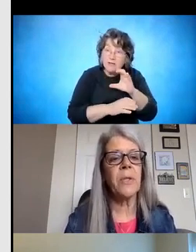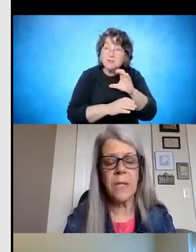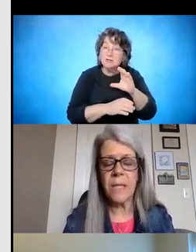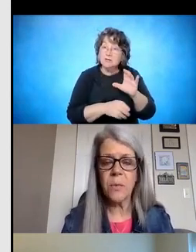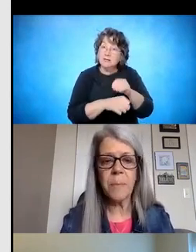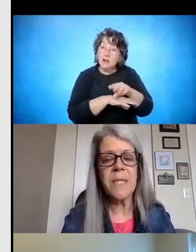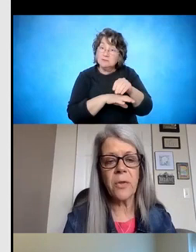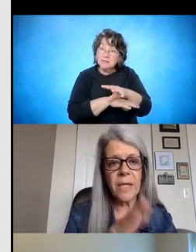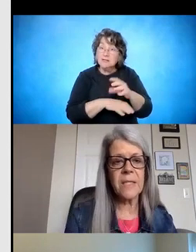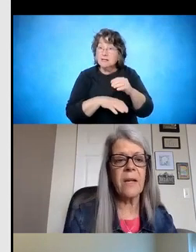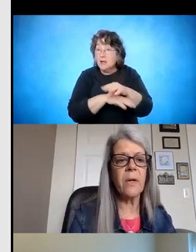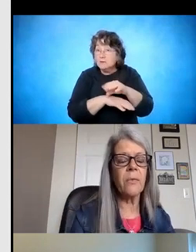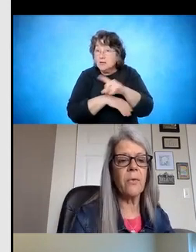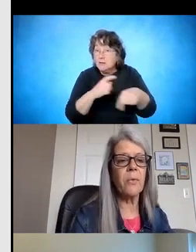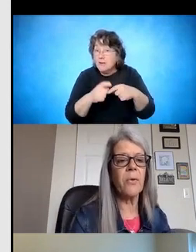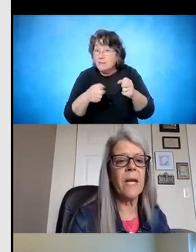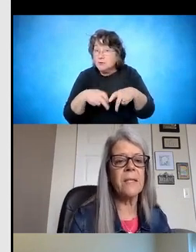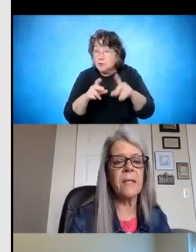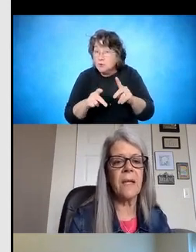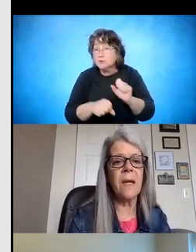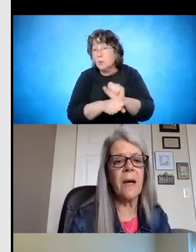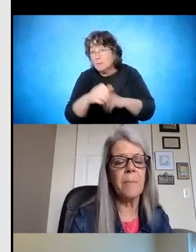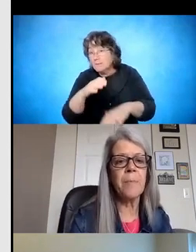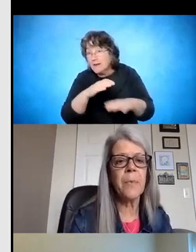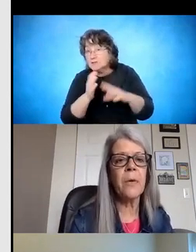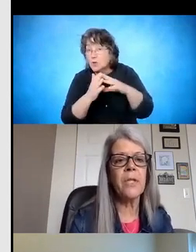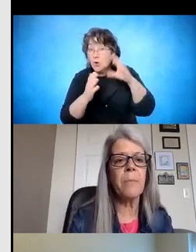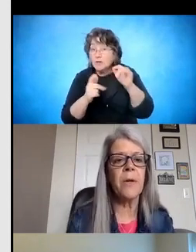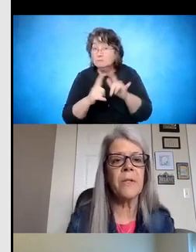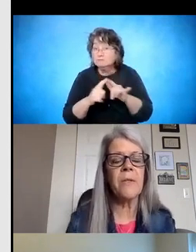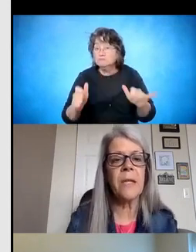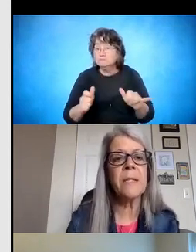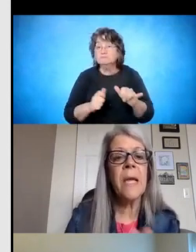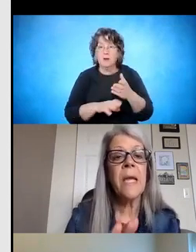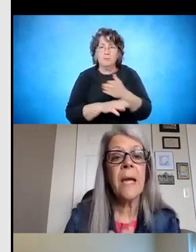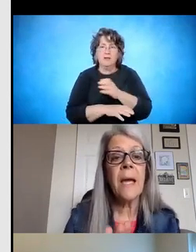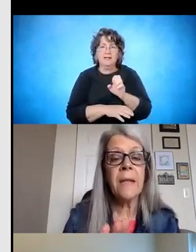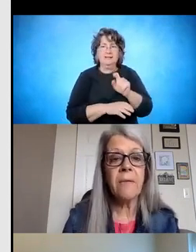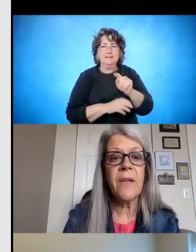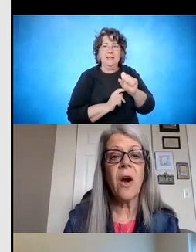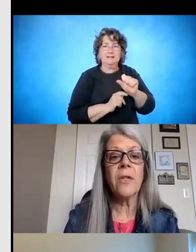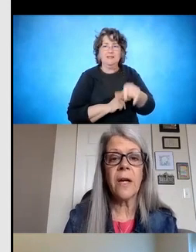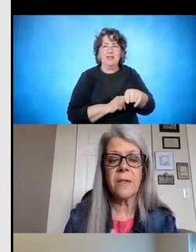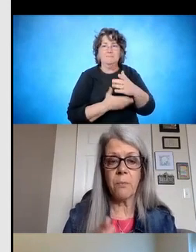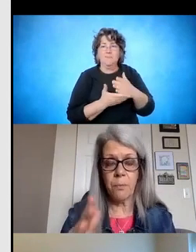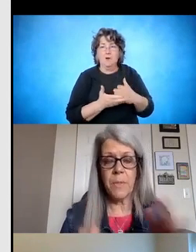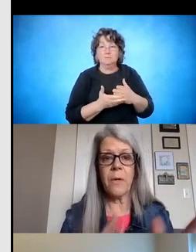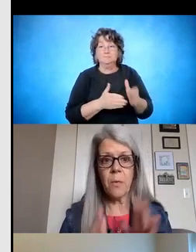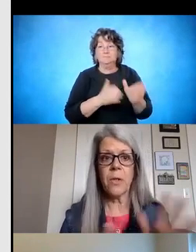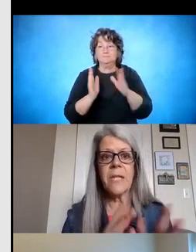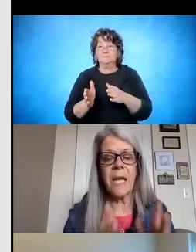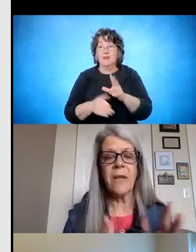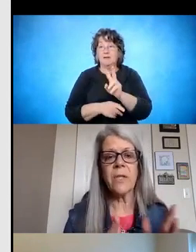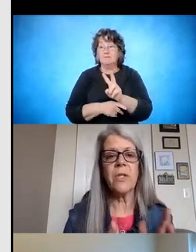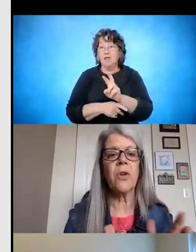on opportunities, work-based learning, etc., through the pre-ETS and the coaching parts of things. And then VR talks, you know,